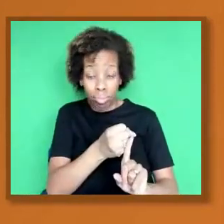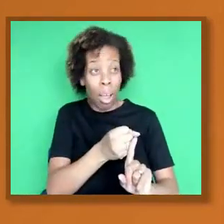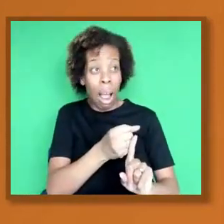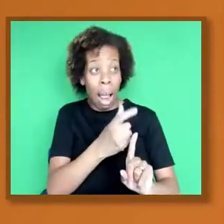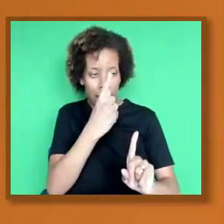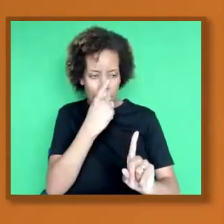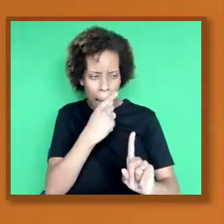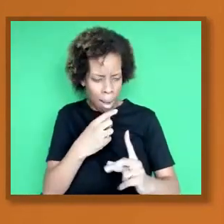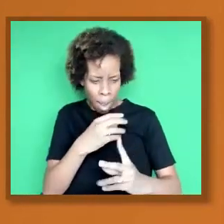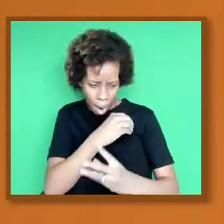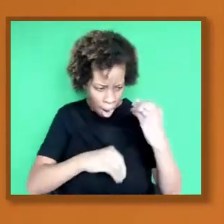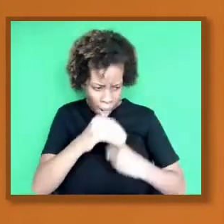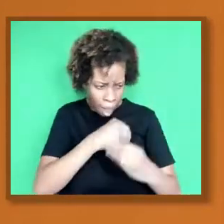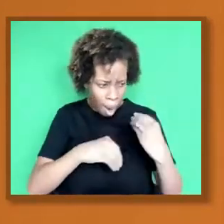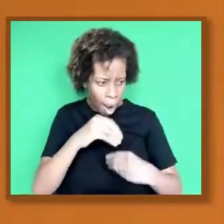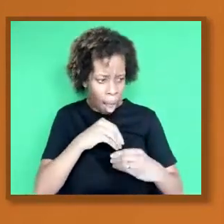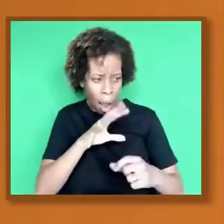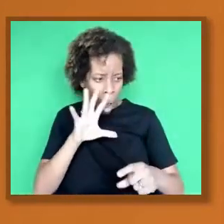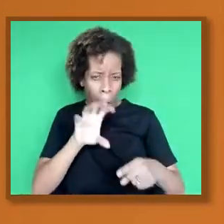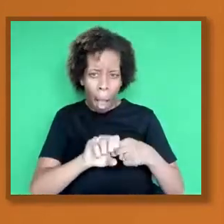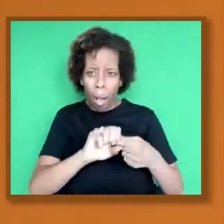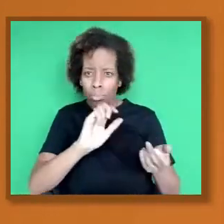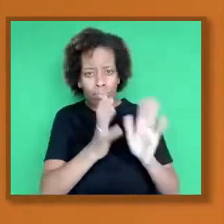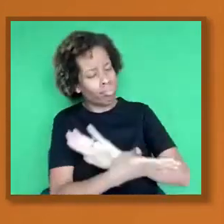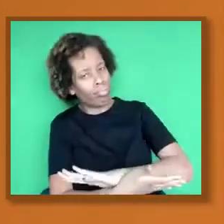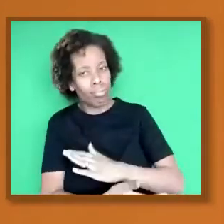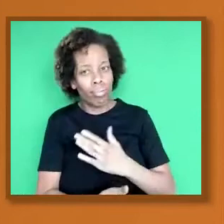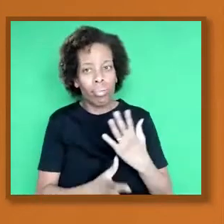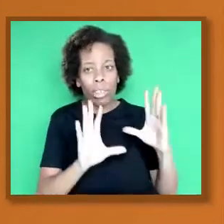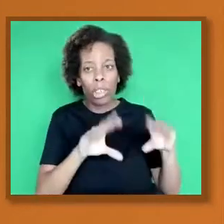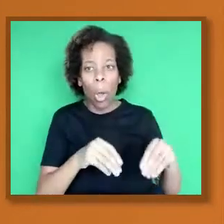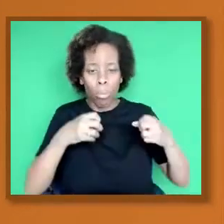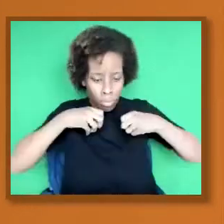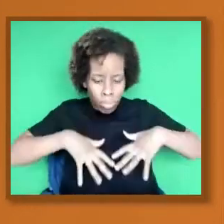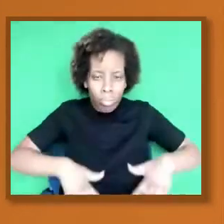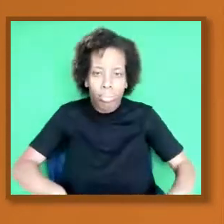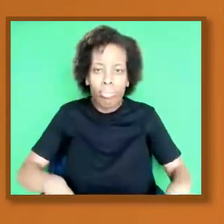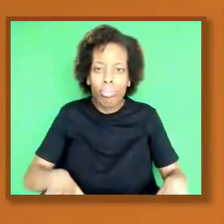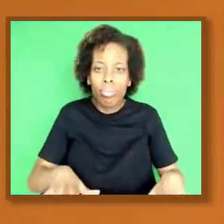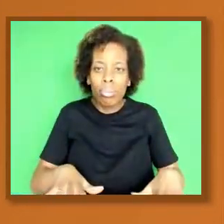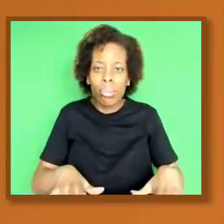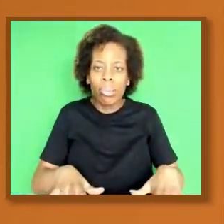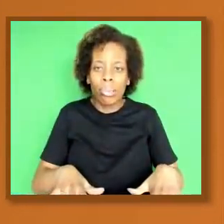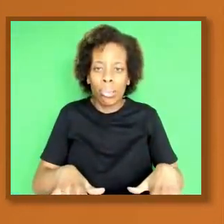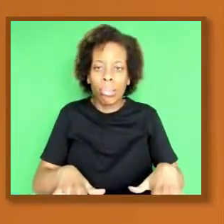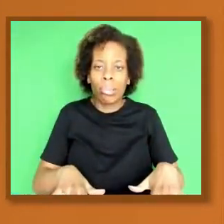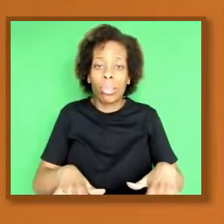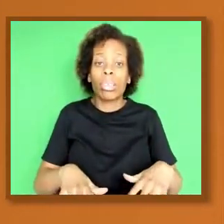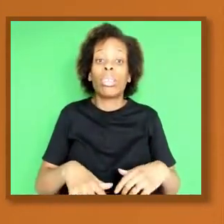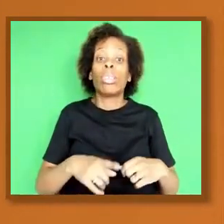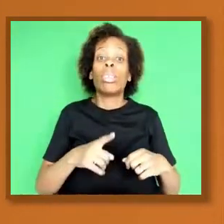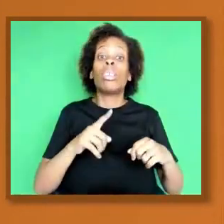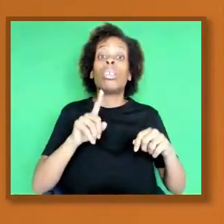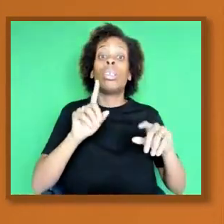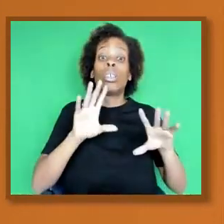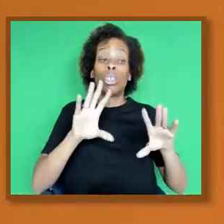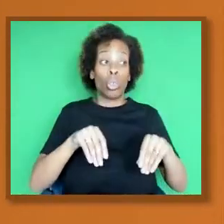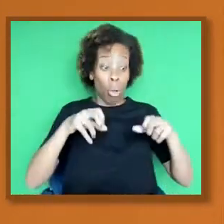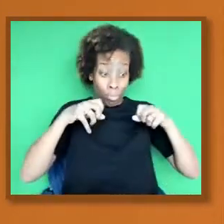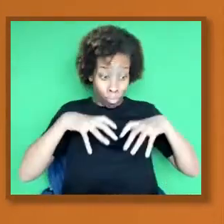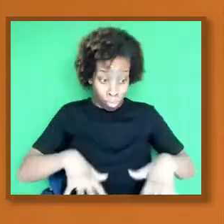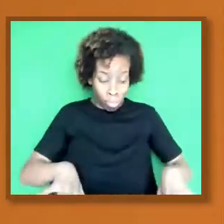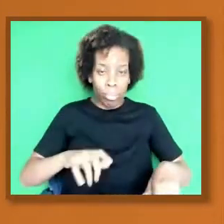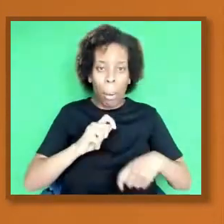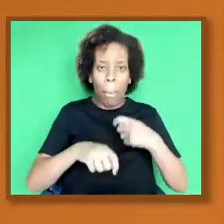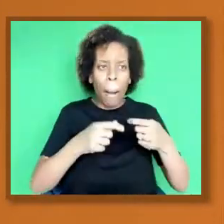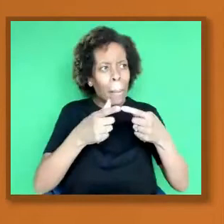therefore preventing the escalation and the increase in the symptoms which you might then